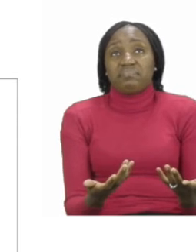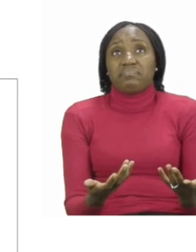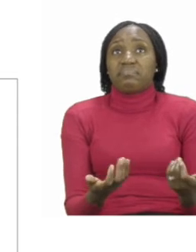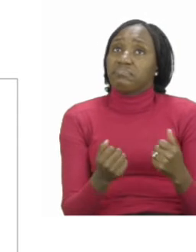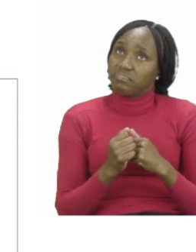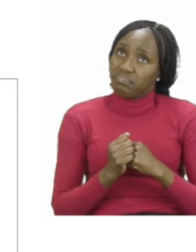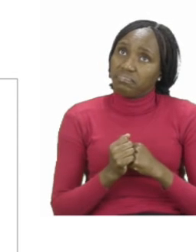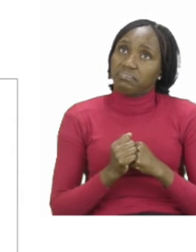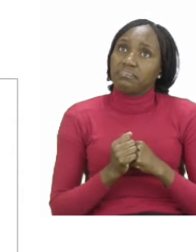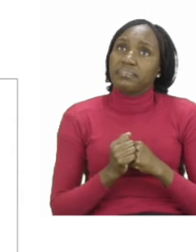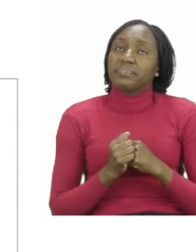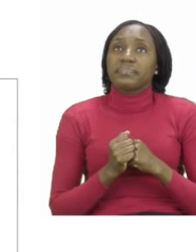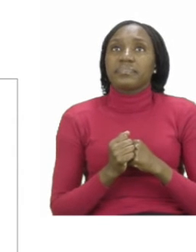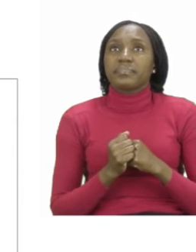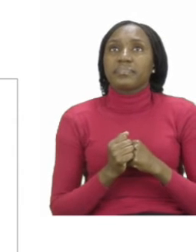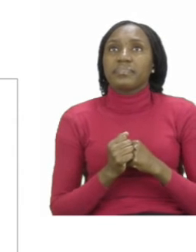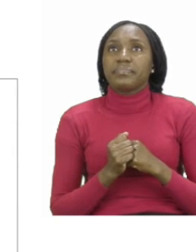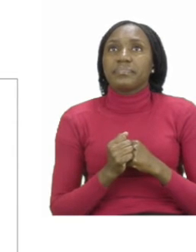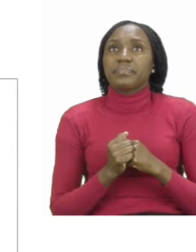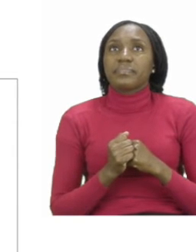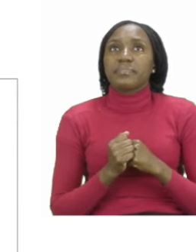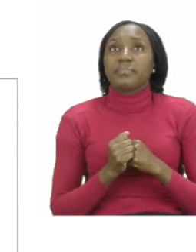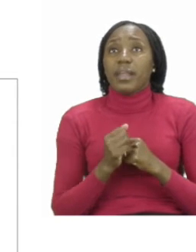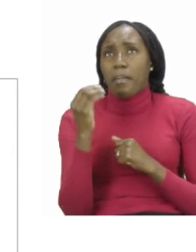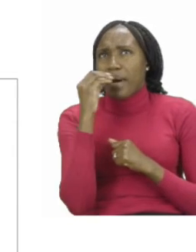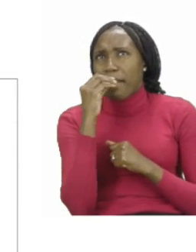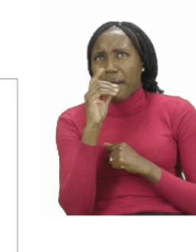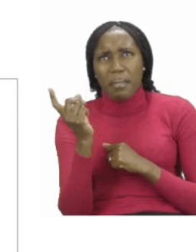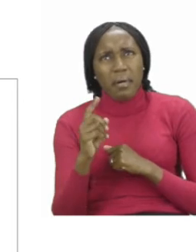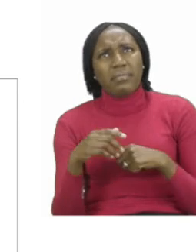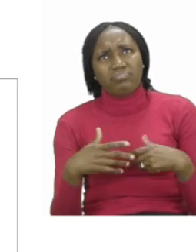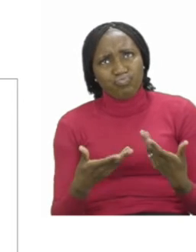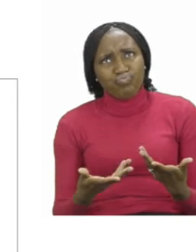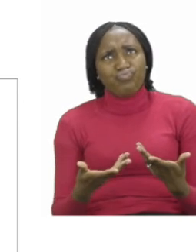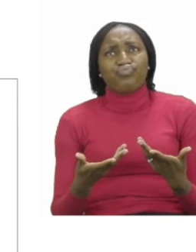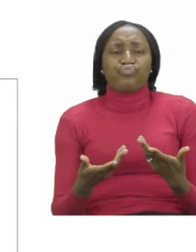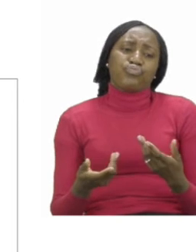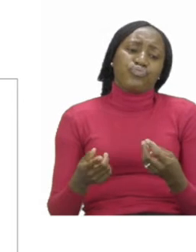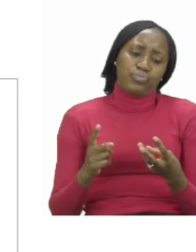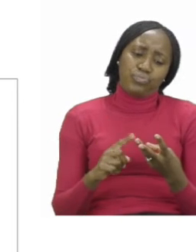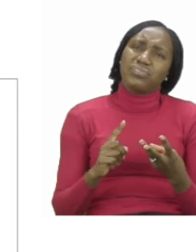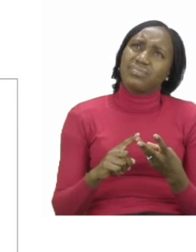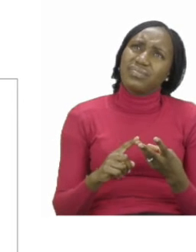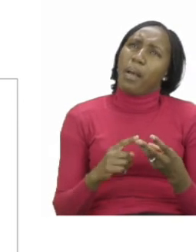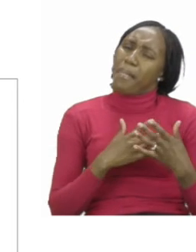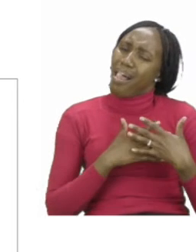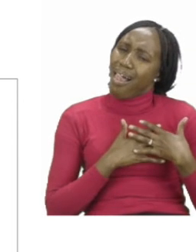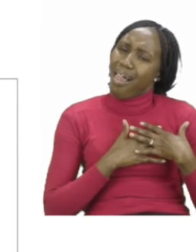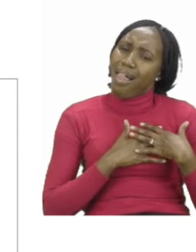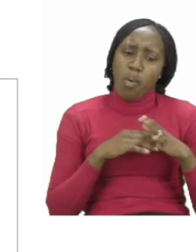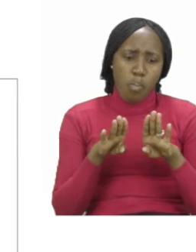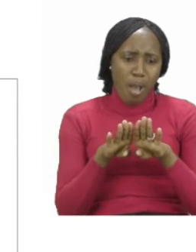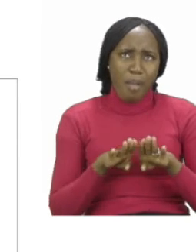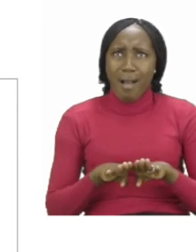animal lives. You can talk about what they eat. You can talk about what they like to do.